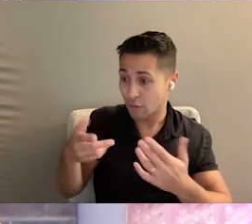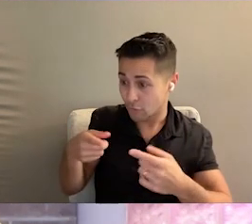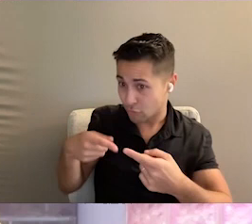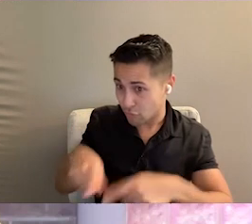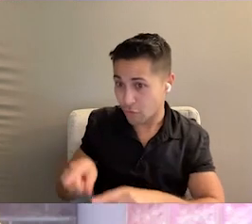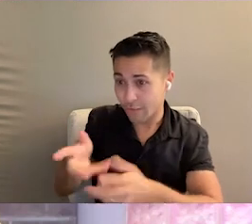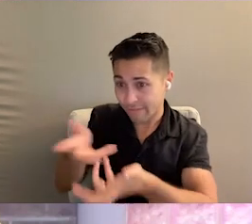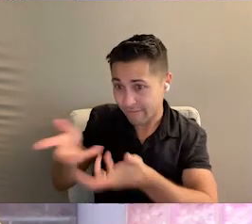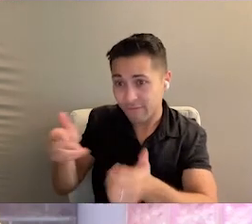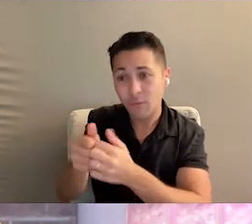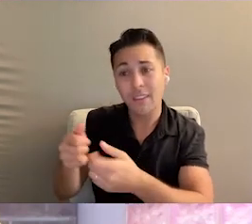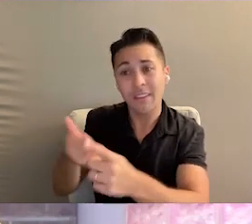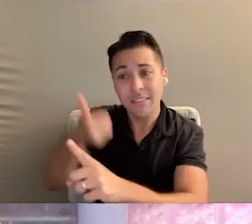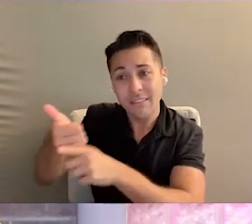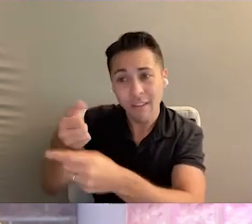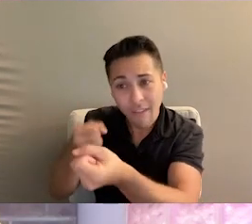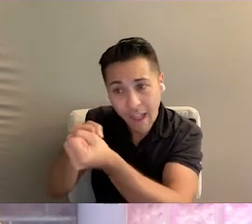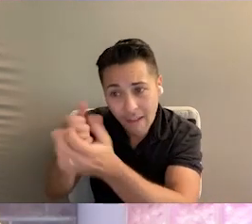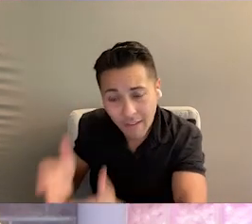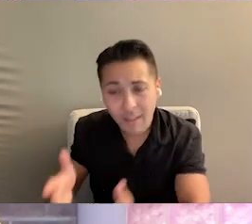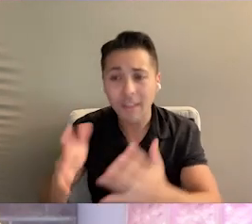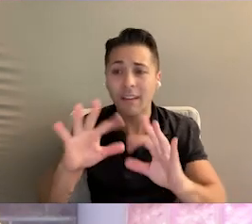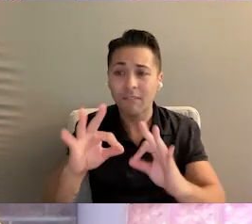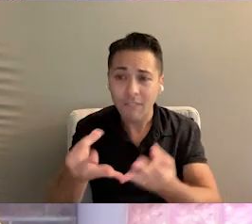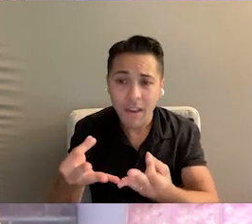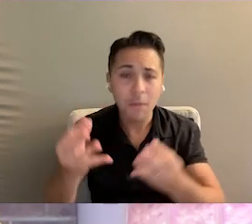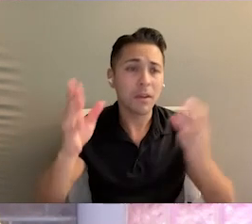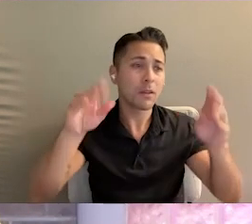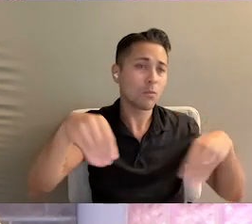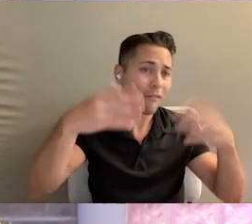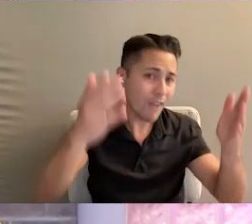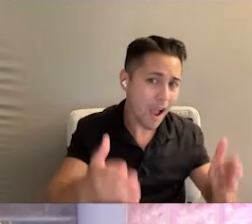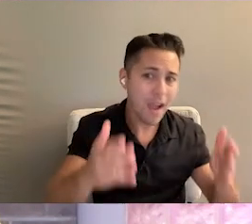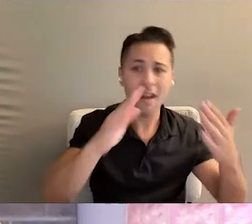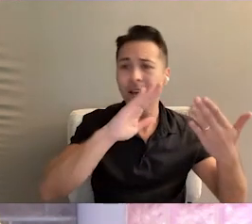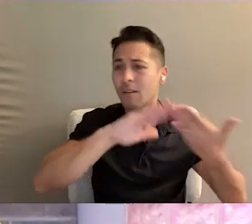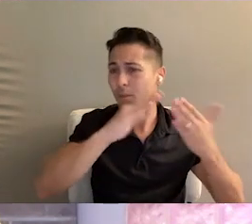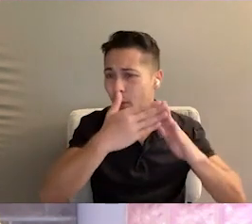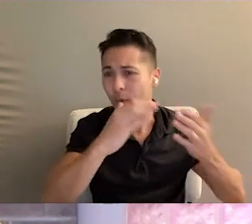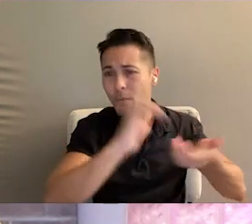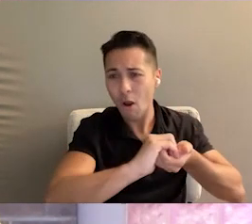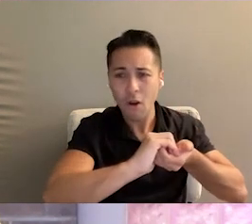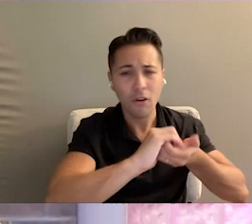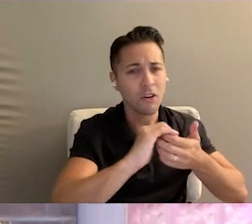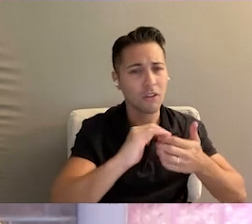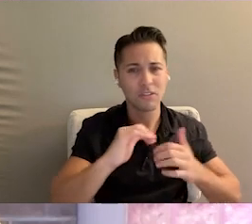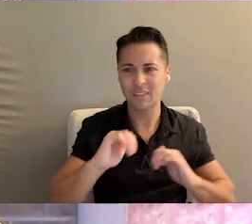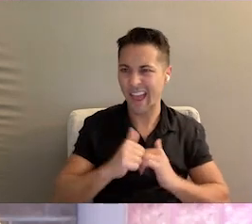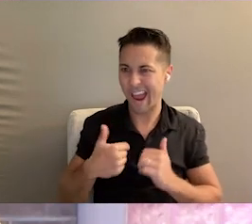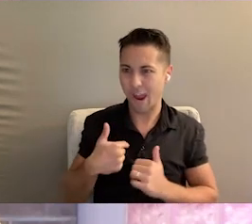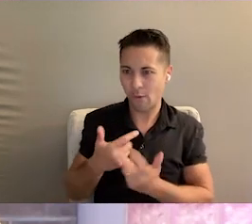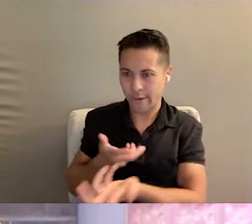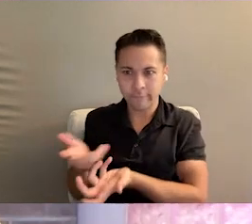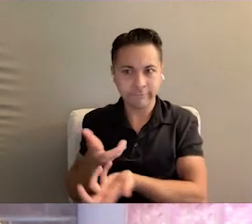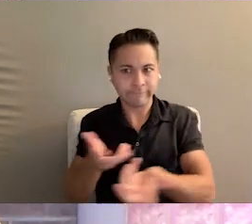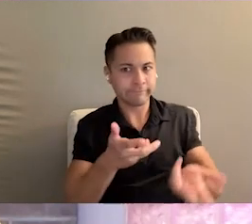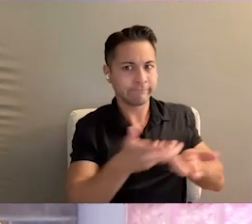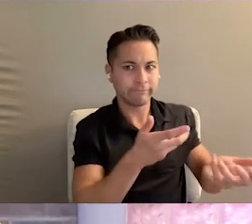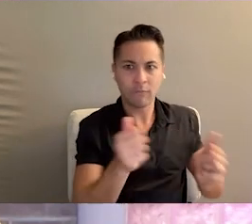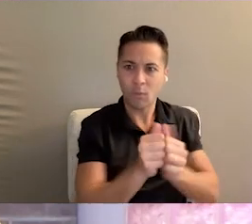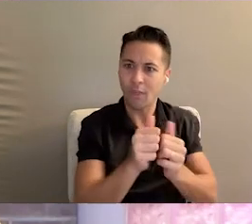show up during interactions with self-advocates, with families, with providers, with community partners, and every other stakeholder.